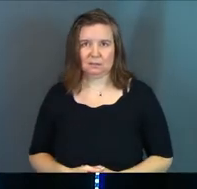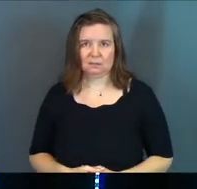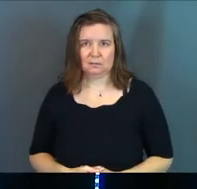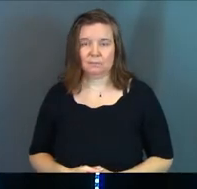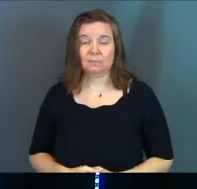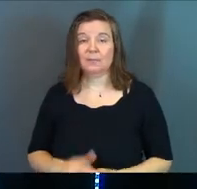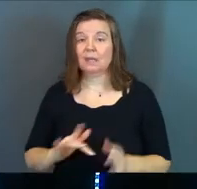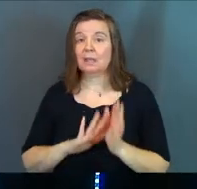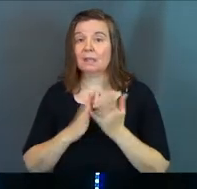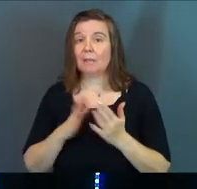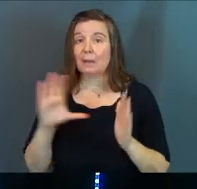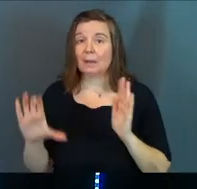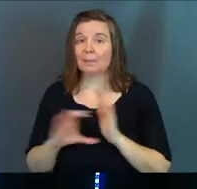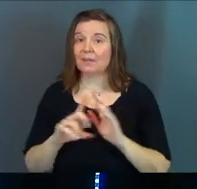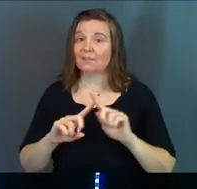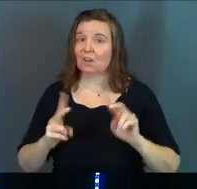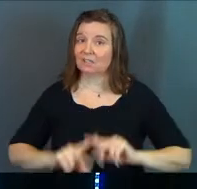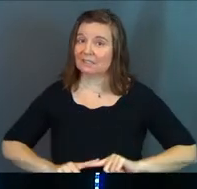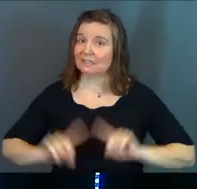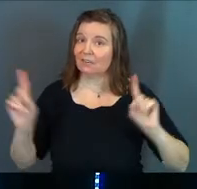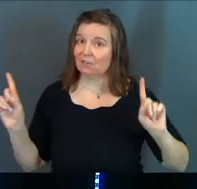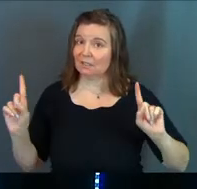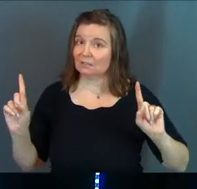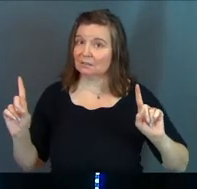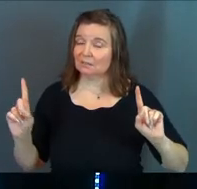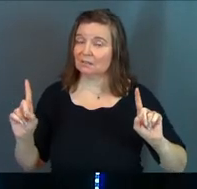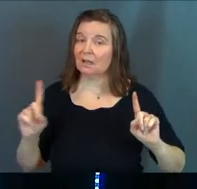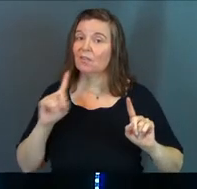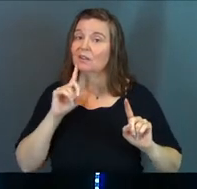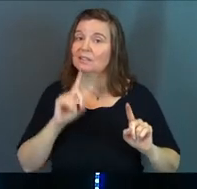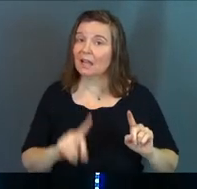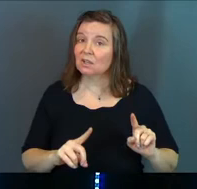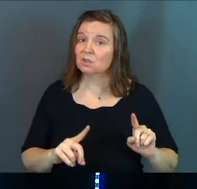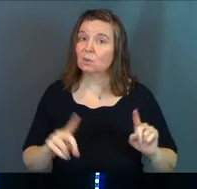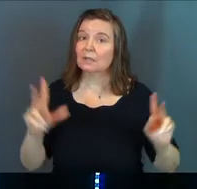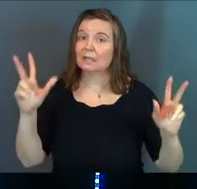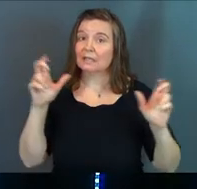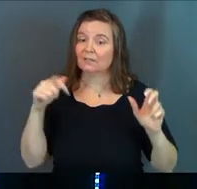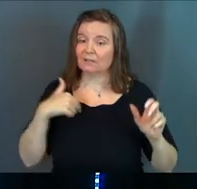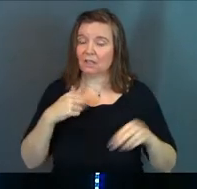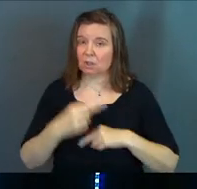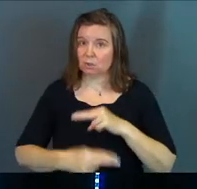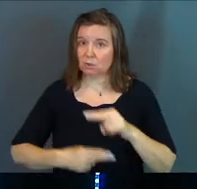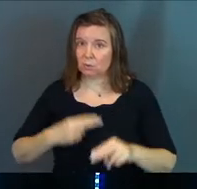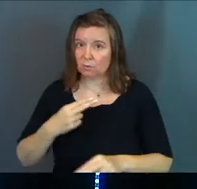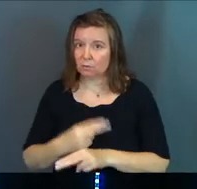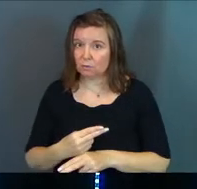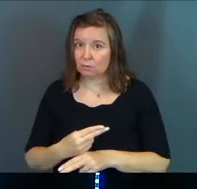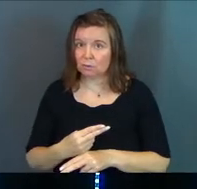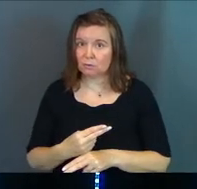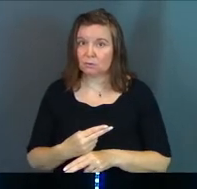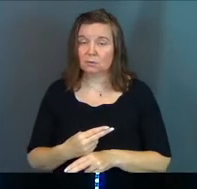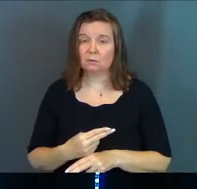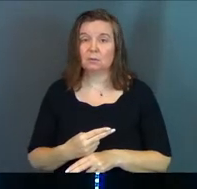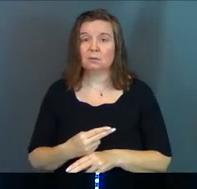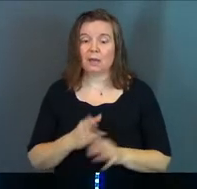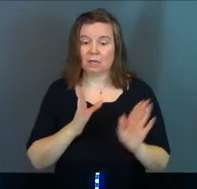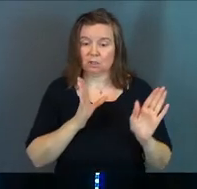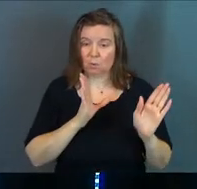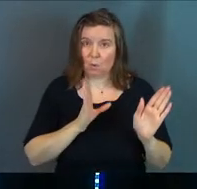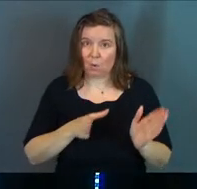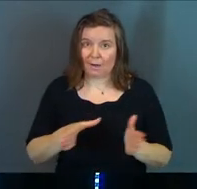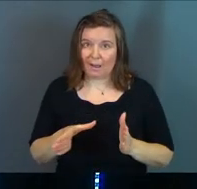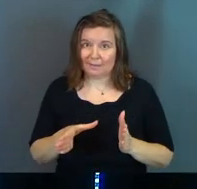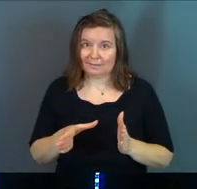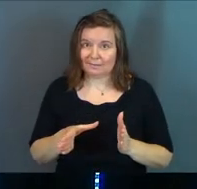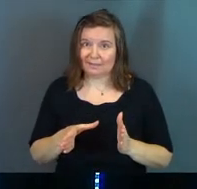But the Bible's picture is very, very different. That there's actual evil in this universe. And it is organized